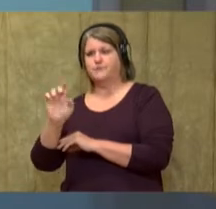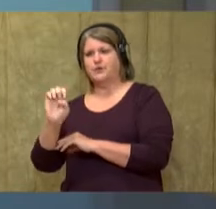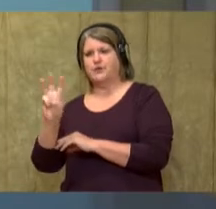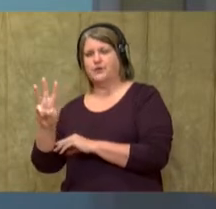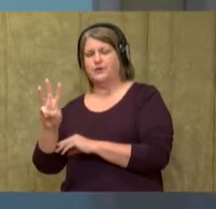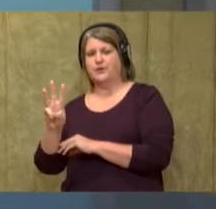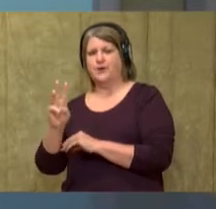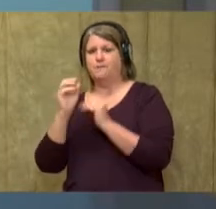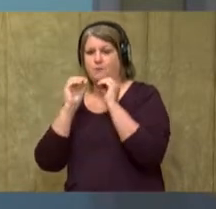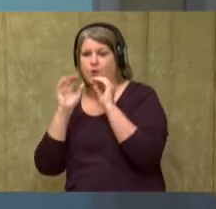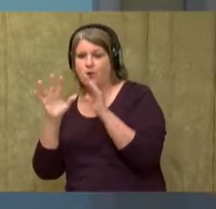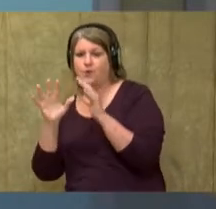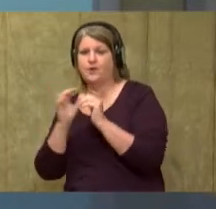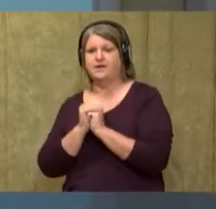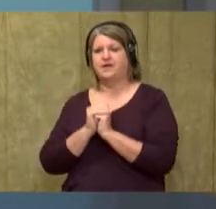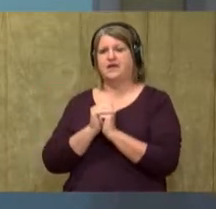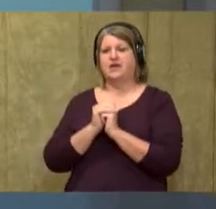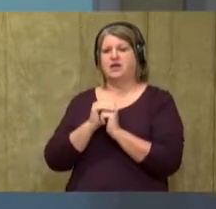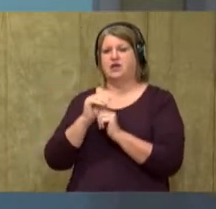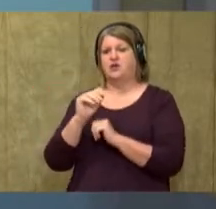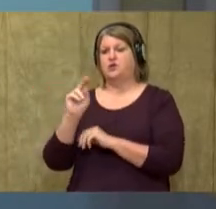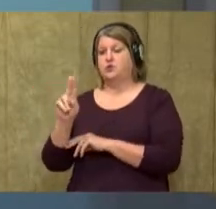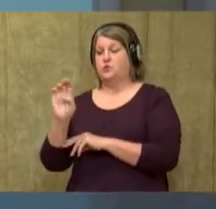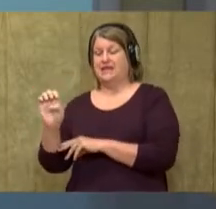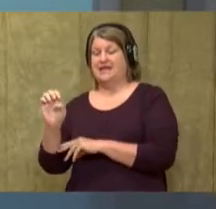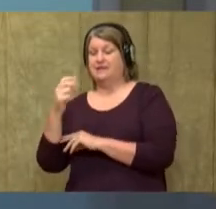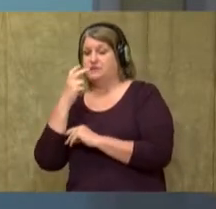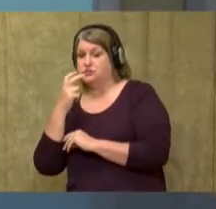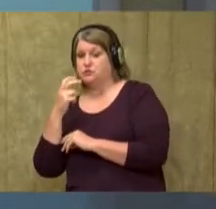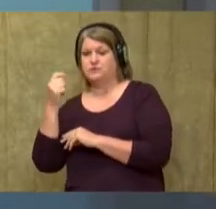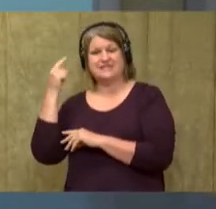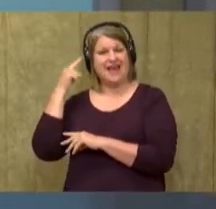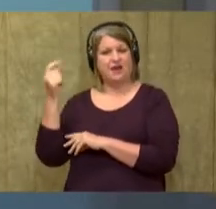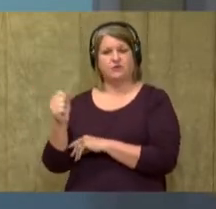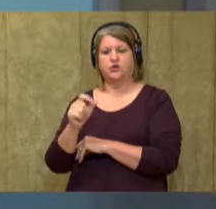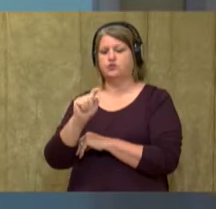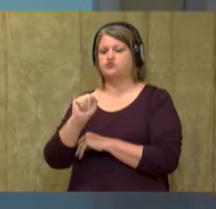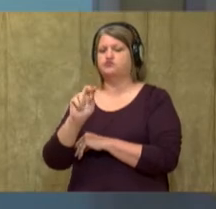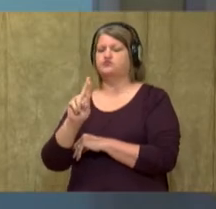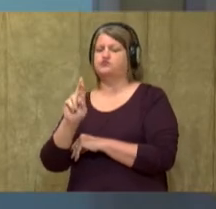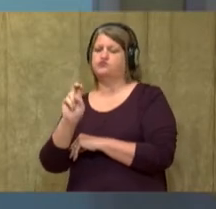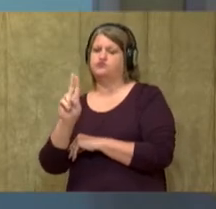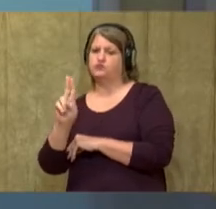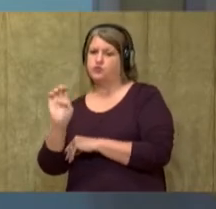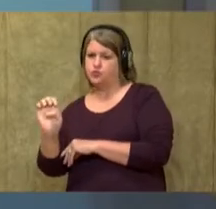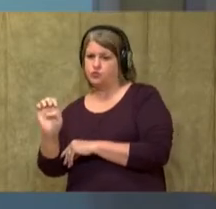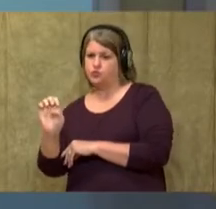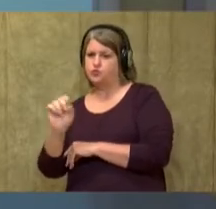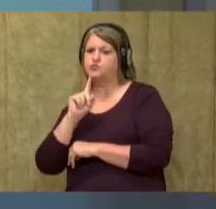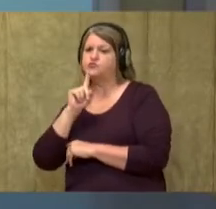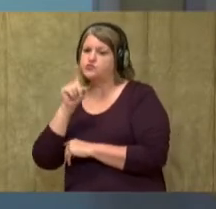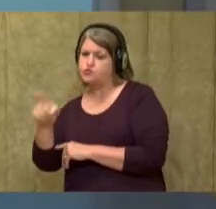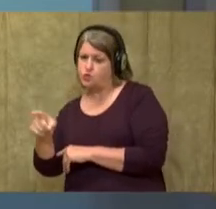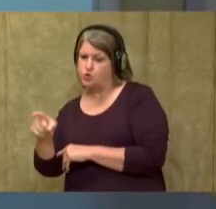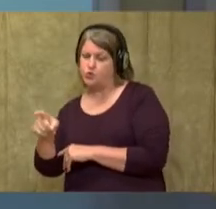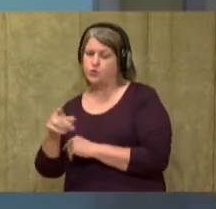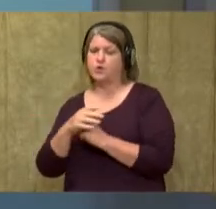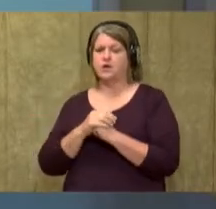U-E says oo. Let's do the sounds. Tr-oo. True.